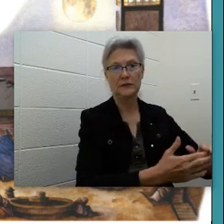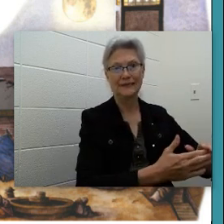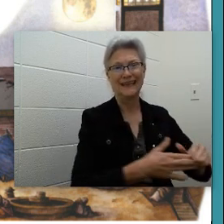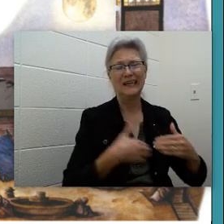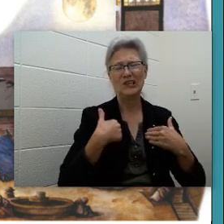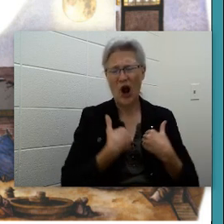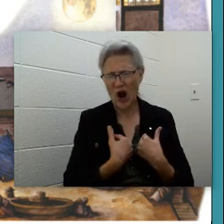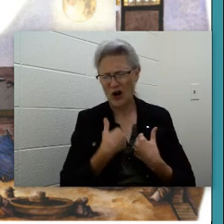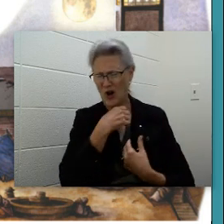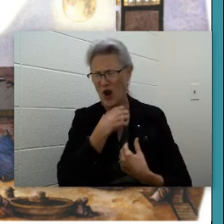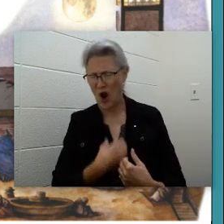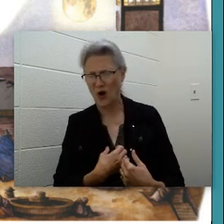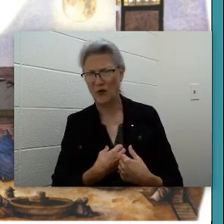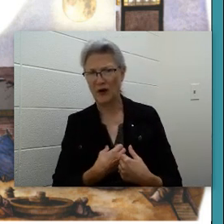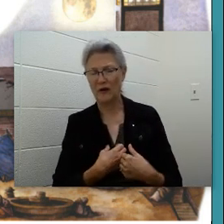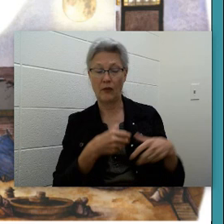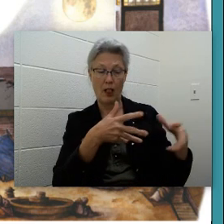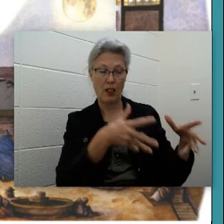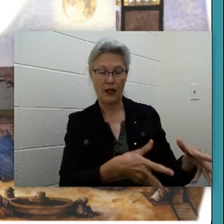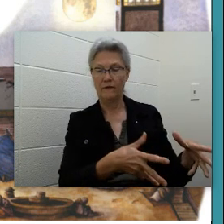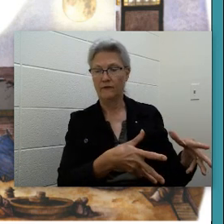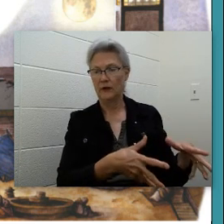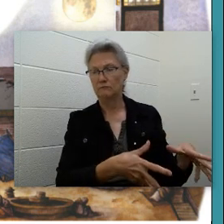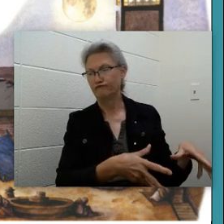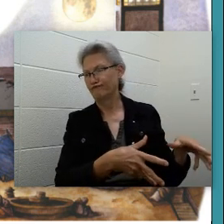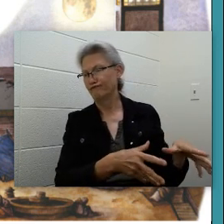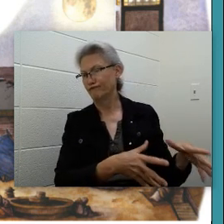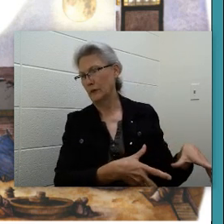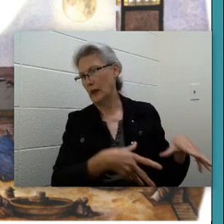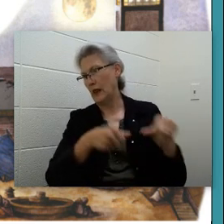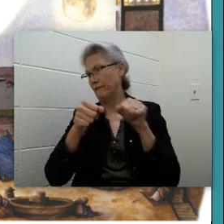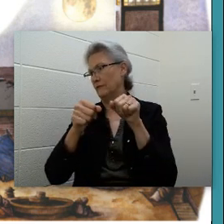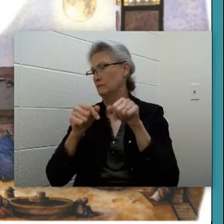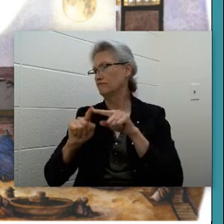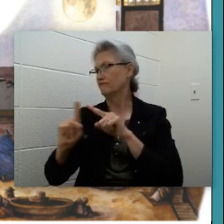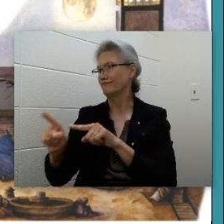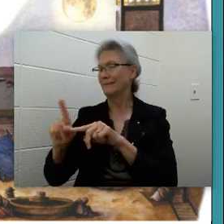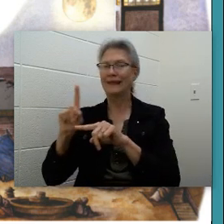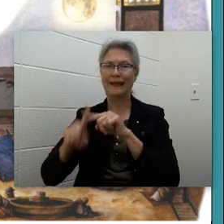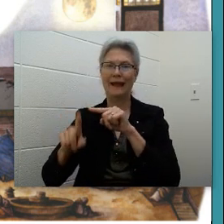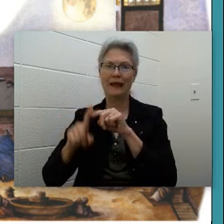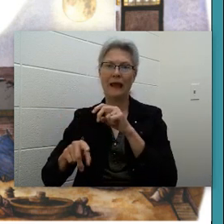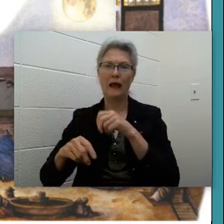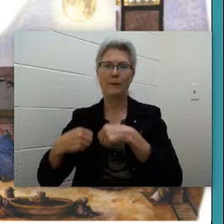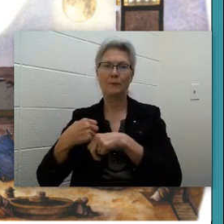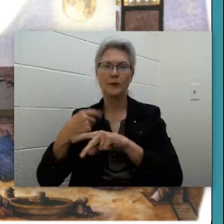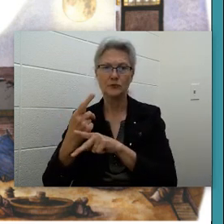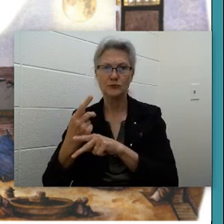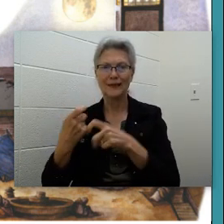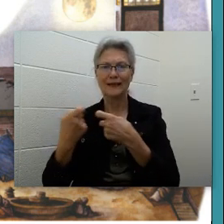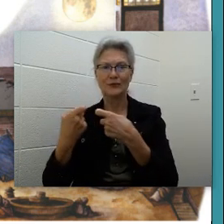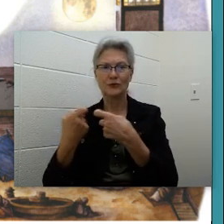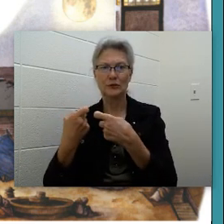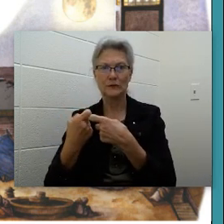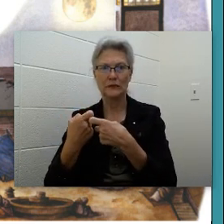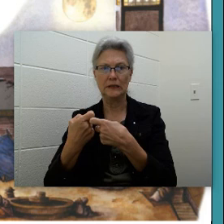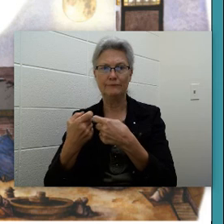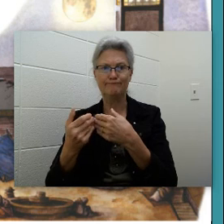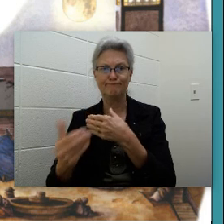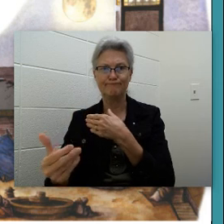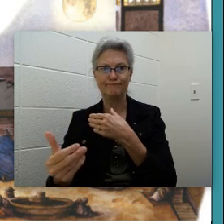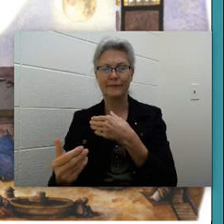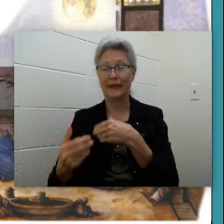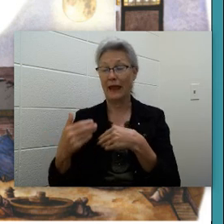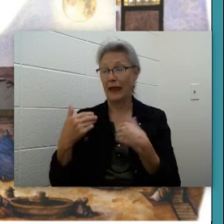underground city. They have left their city because they can no longer produce electricity there. They had the